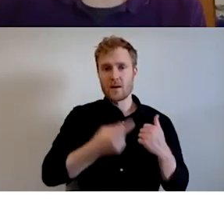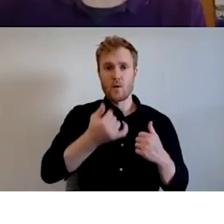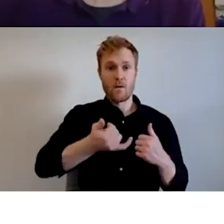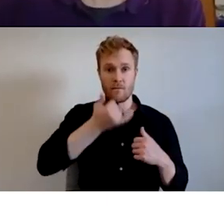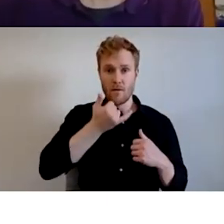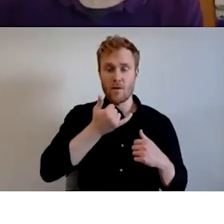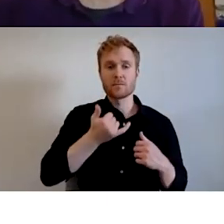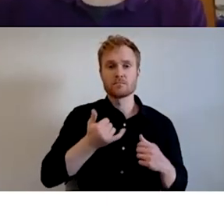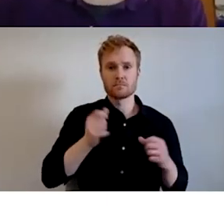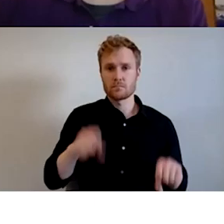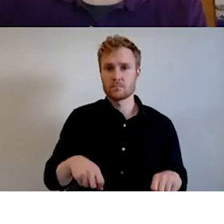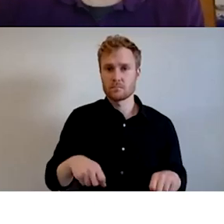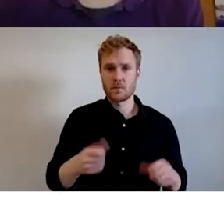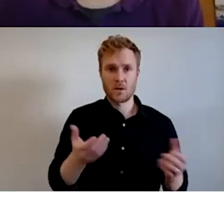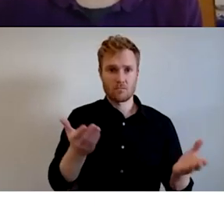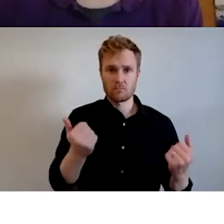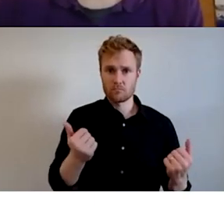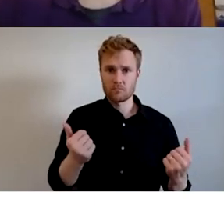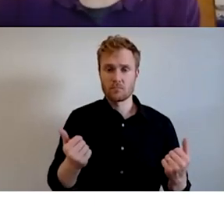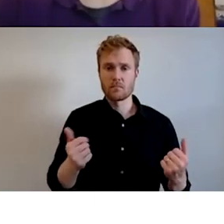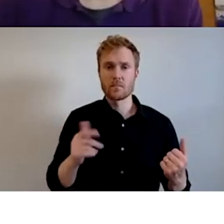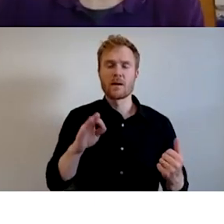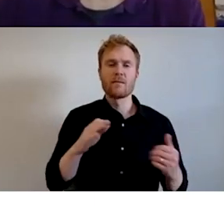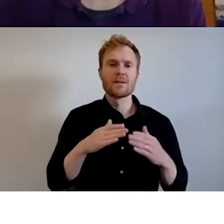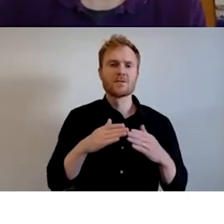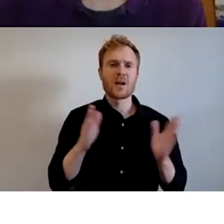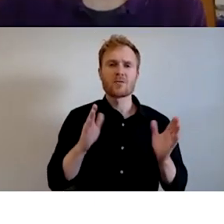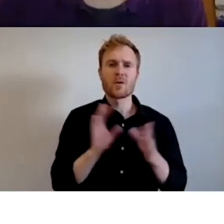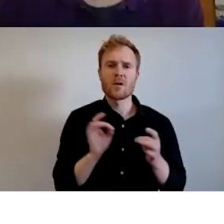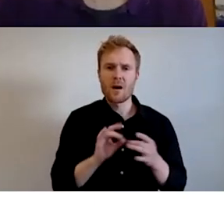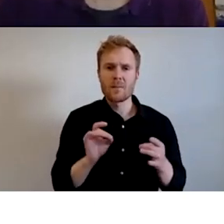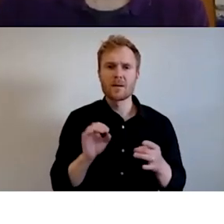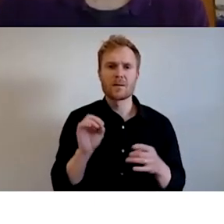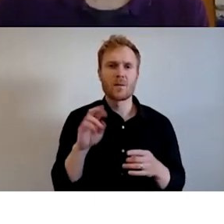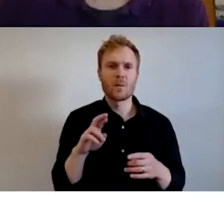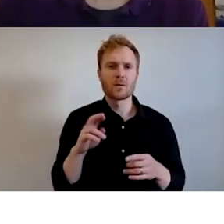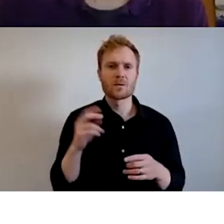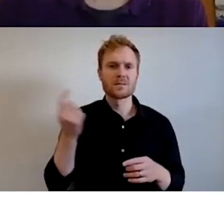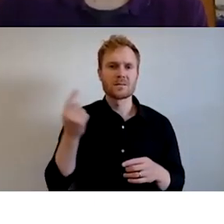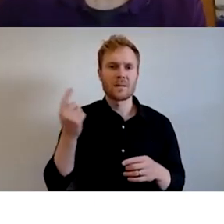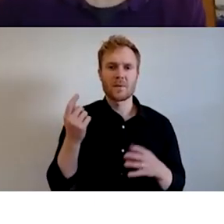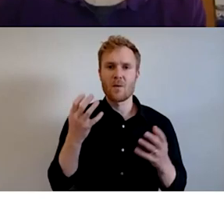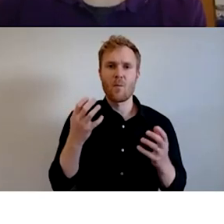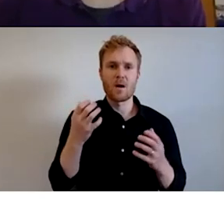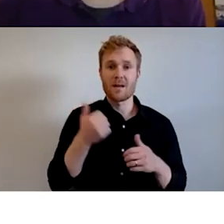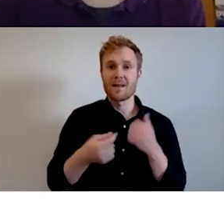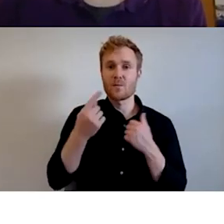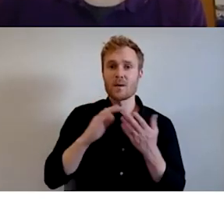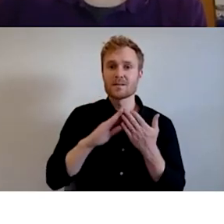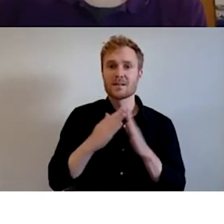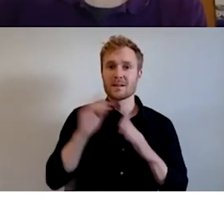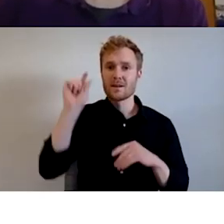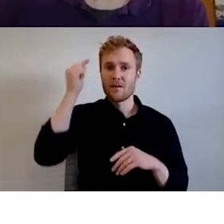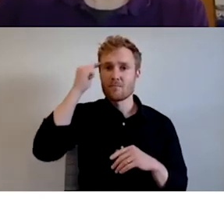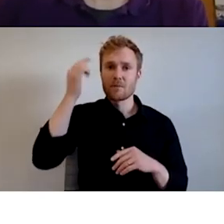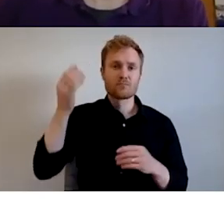Um, in just a little bit, if you have just a general comment or something that you want anybody in city government to really know, feel free to type that